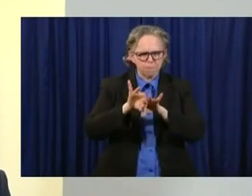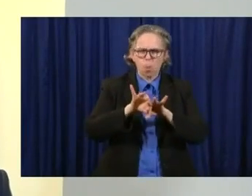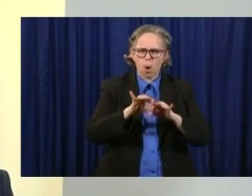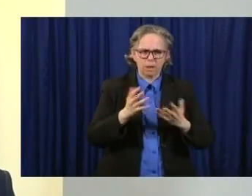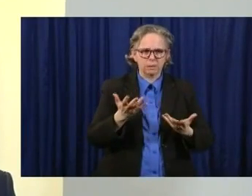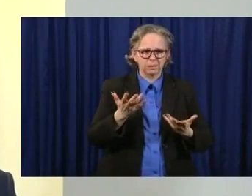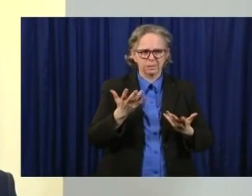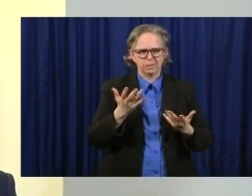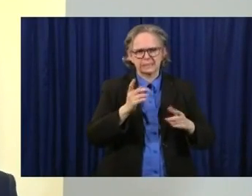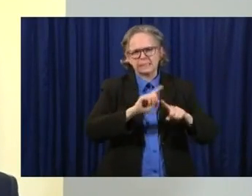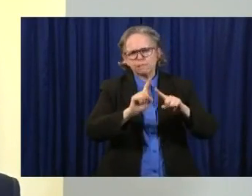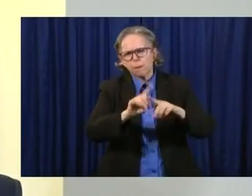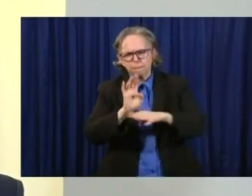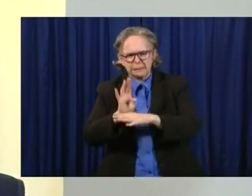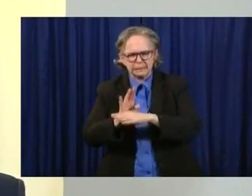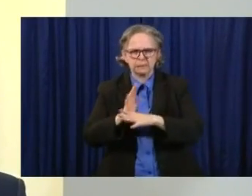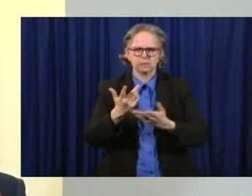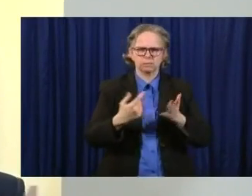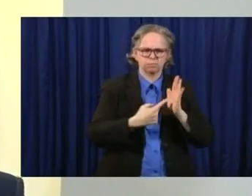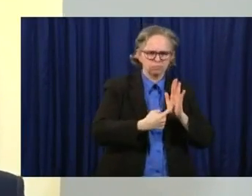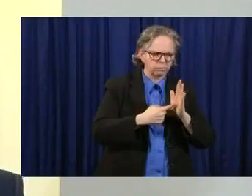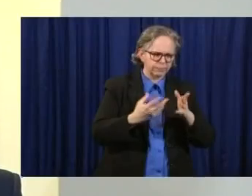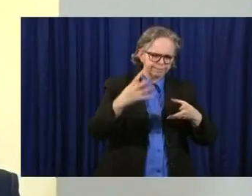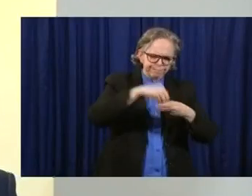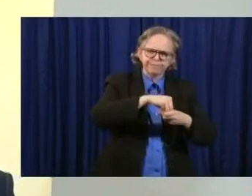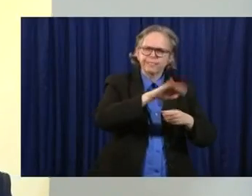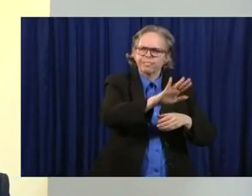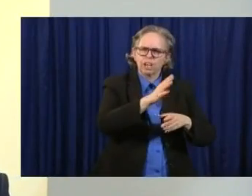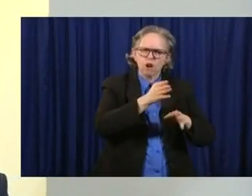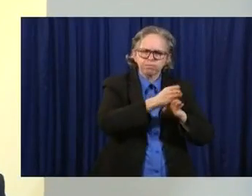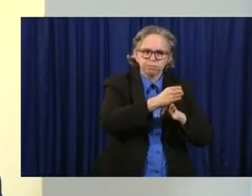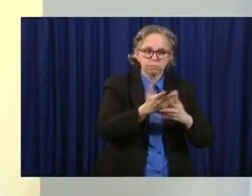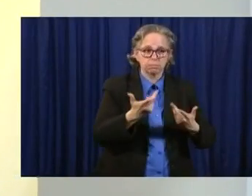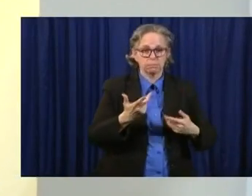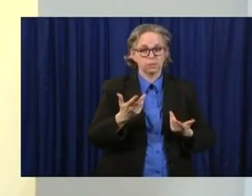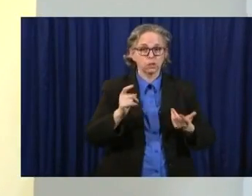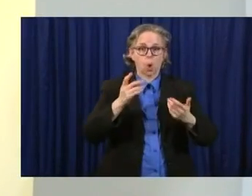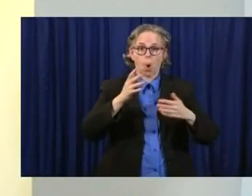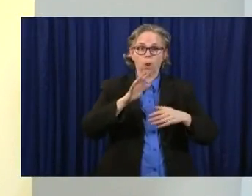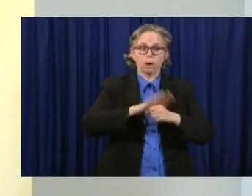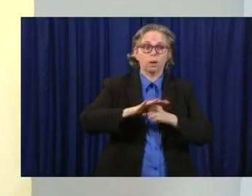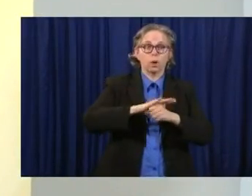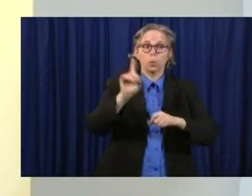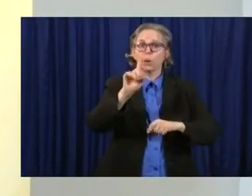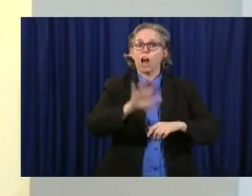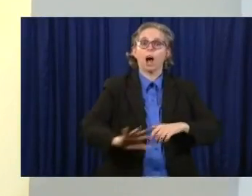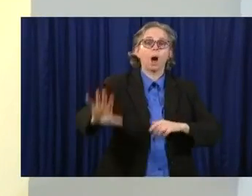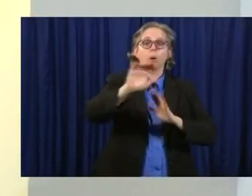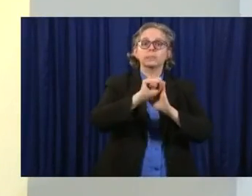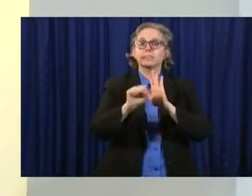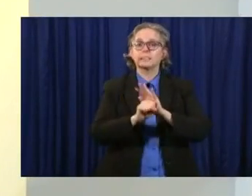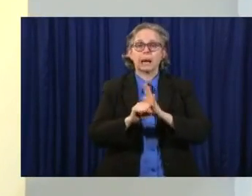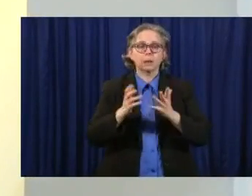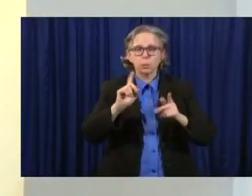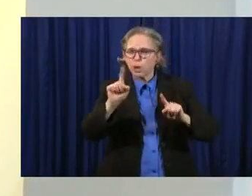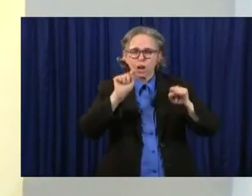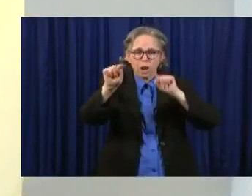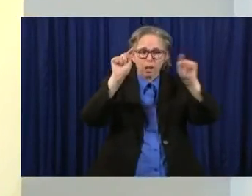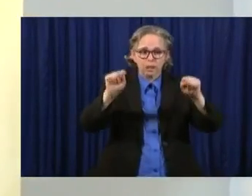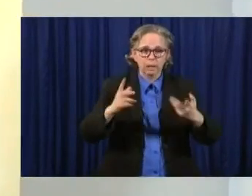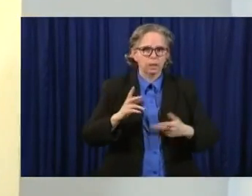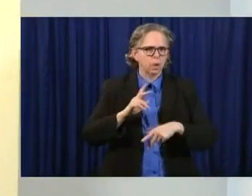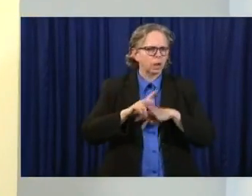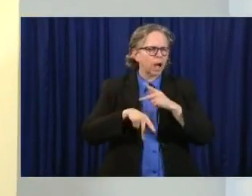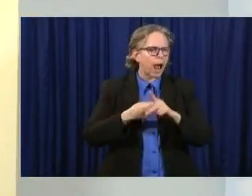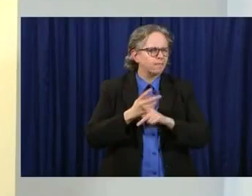the diversity of that particular industry, geography, from a geography point of view, from a type of business point of view, a